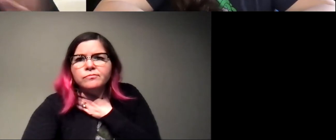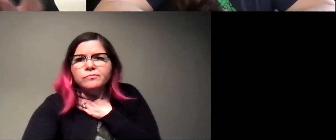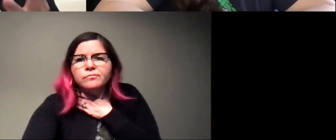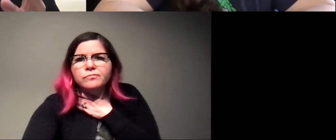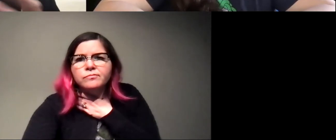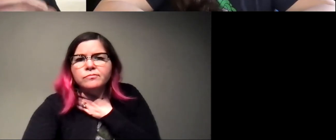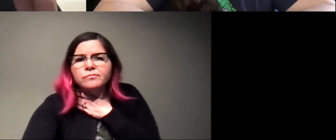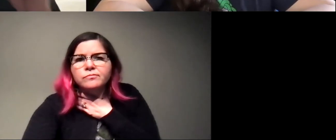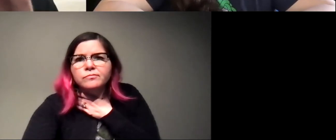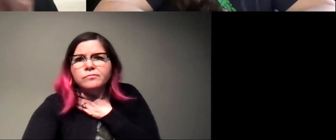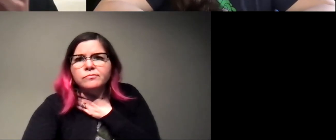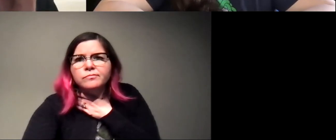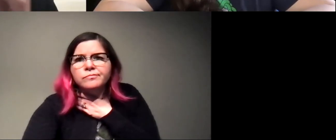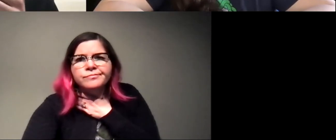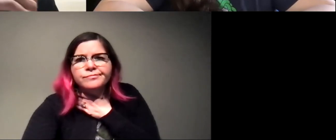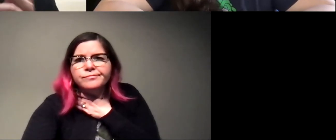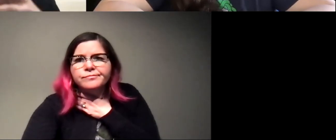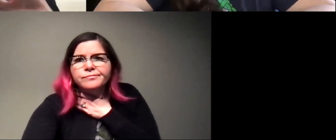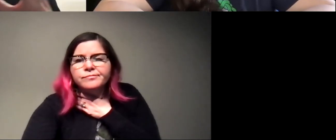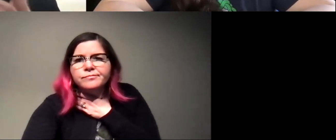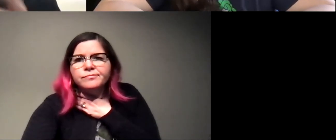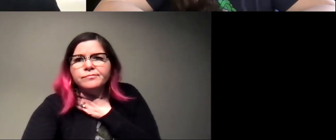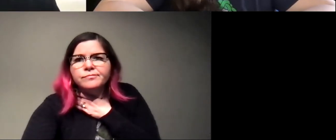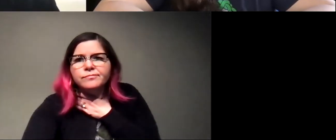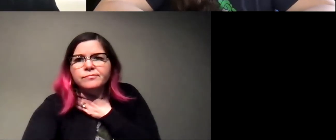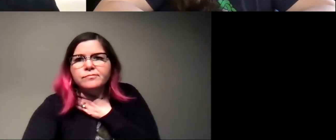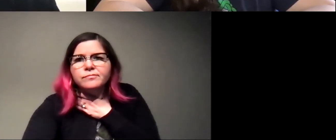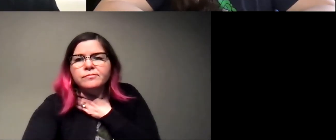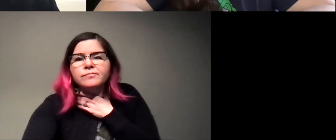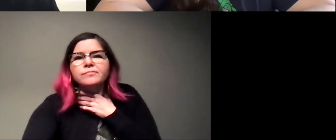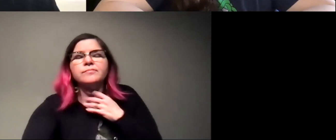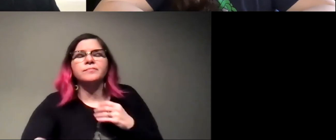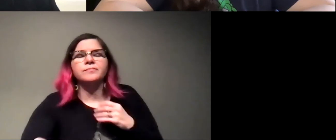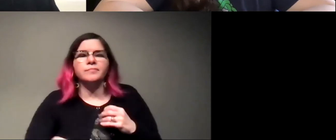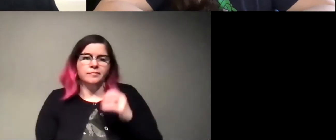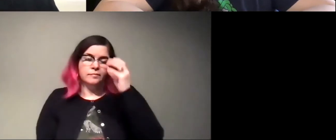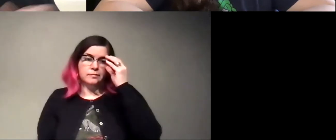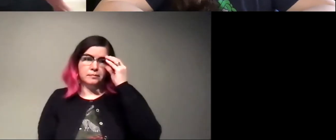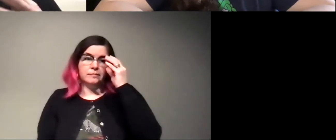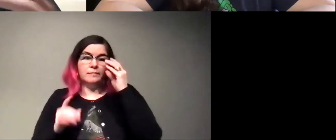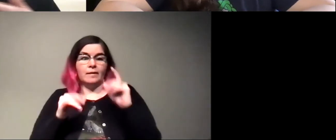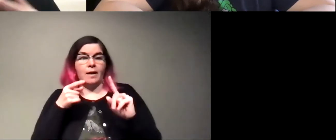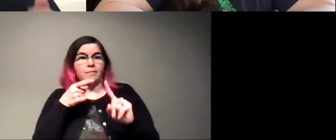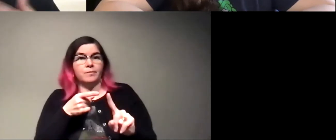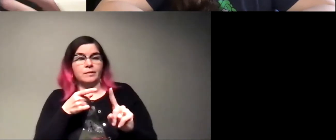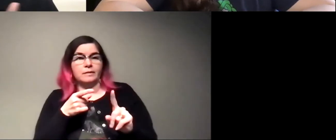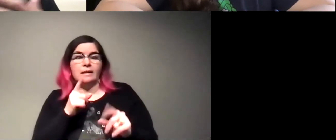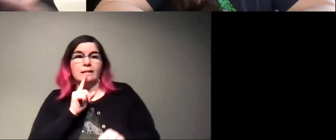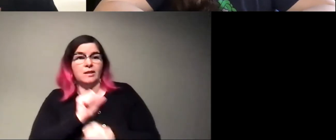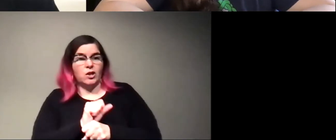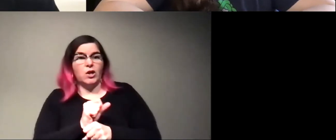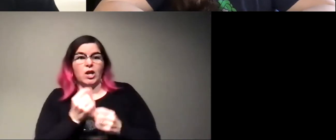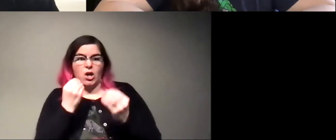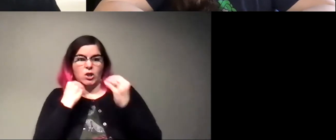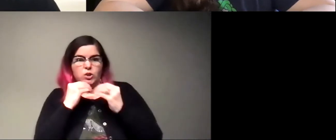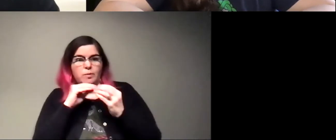consuming the insect. And the cells actually start to connect to form this mycelium that we talked about. And at that point, it's literally consuming the